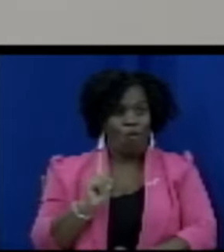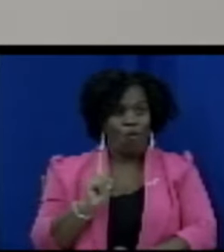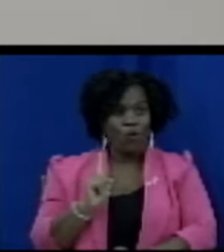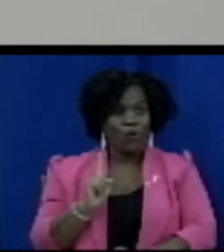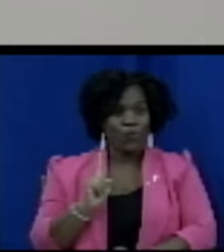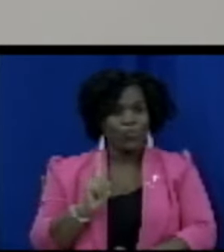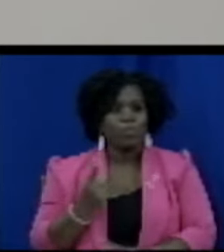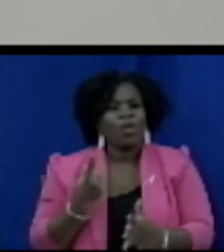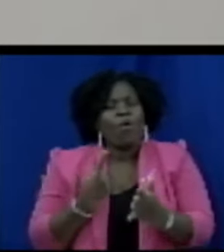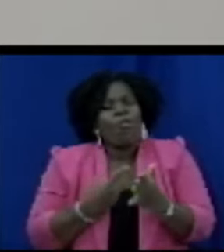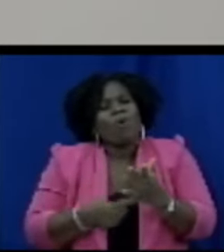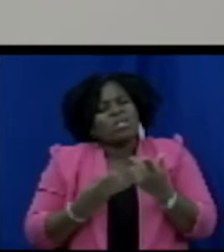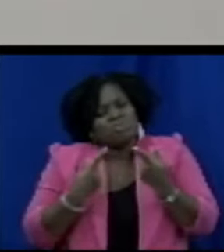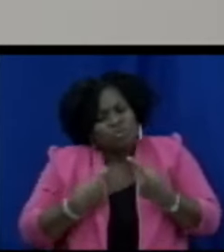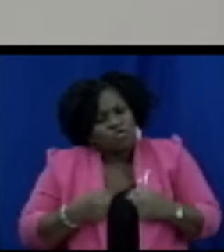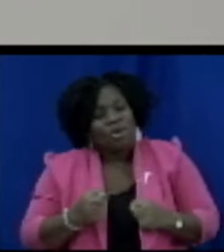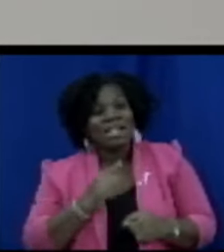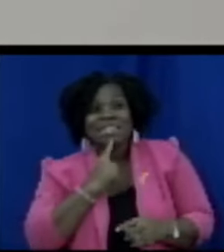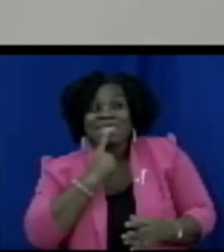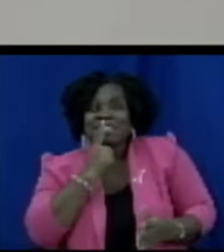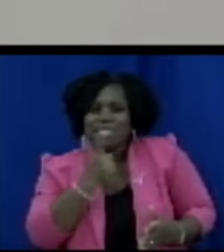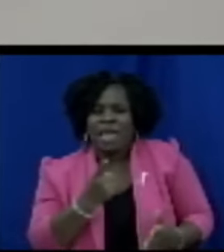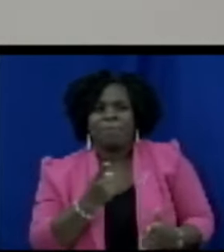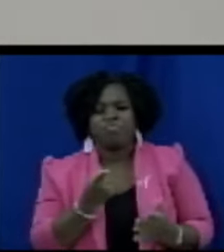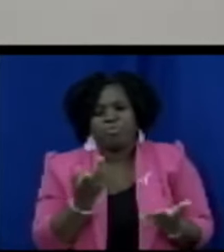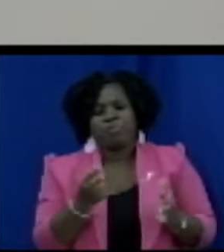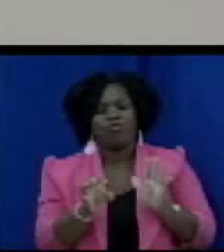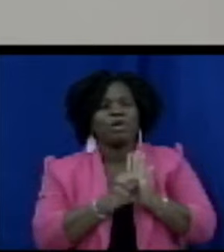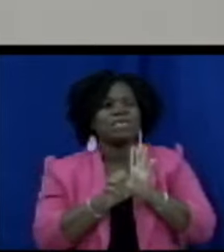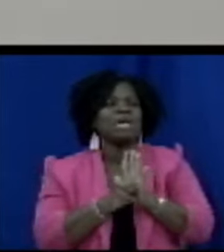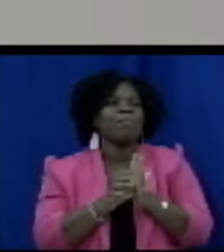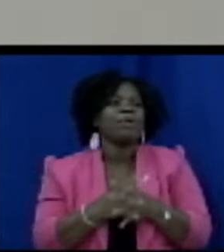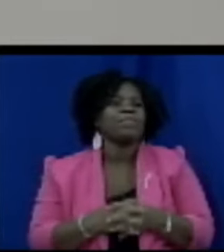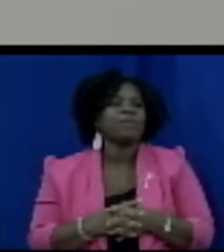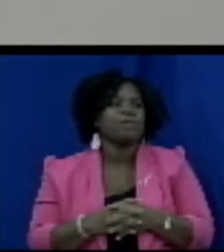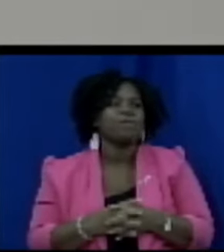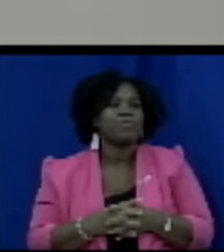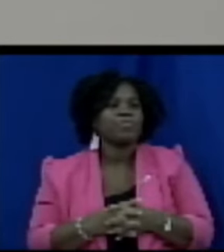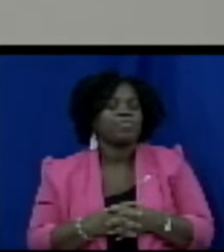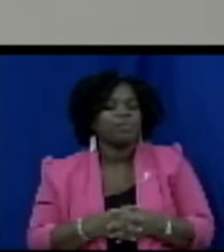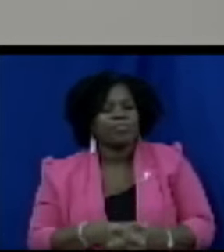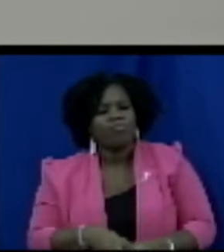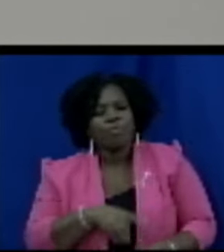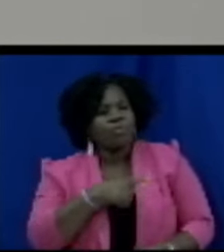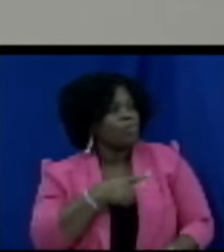but the point I'm trying to make is that if for example the board is charged